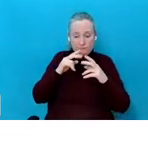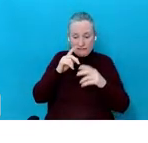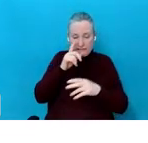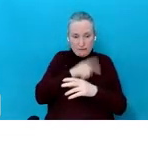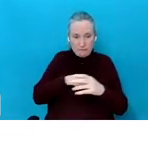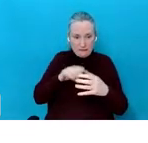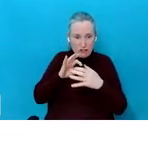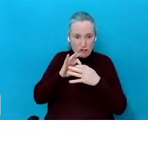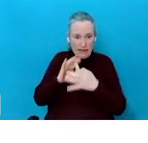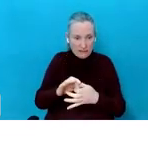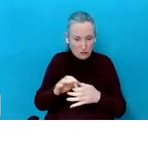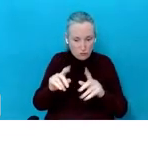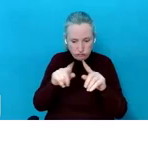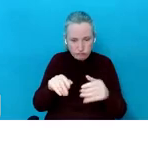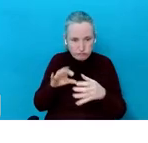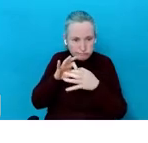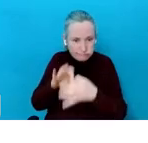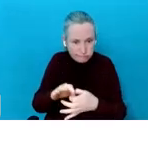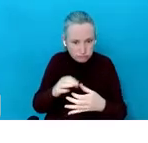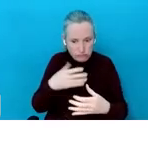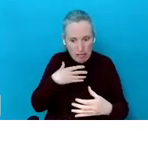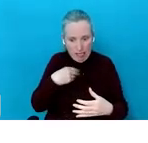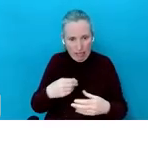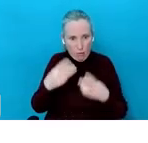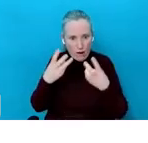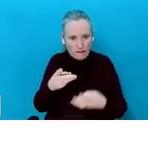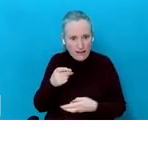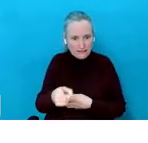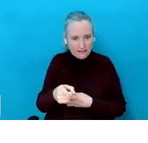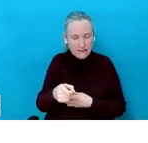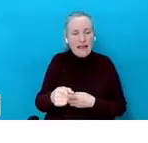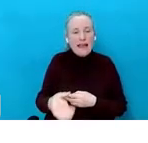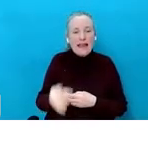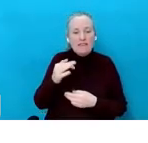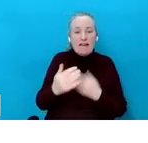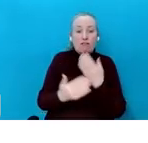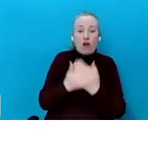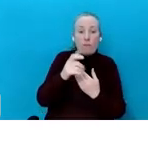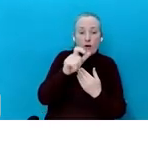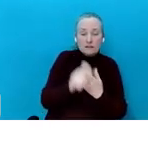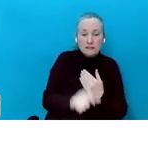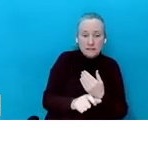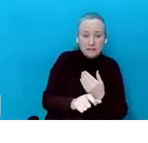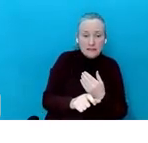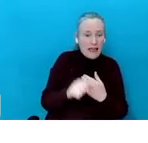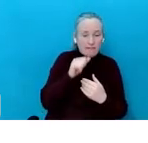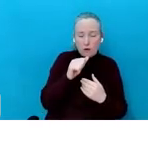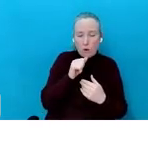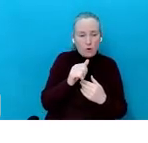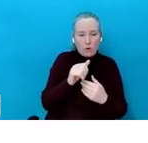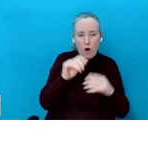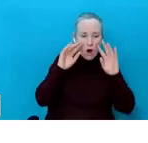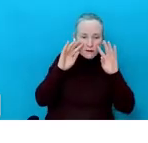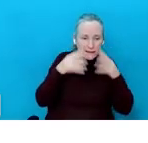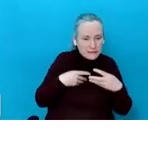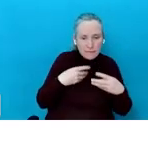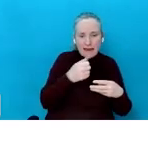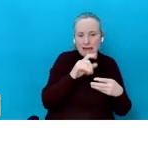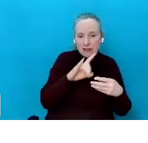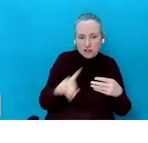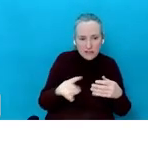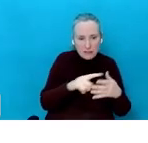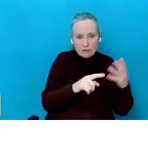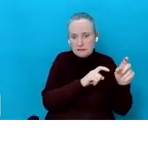And if you have a young person that does not have any of these, yet they're still on it and you find it very hard, and you're very